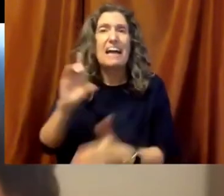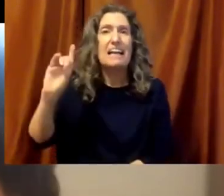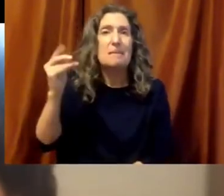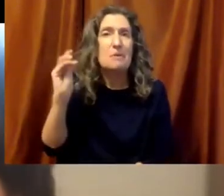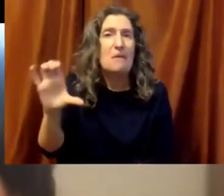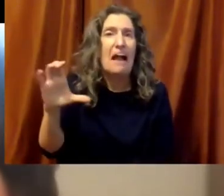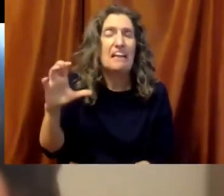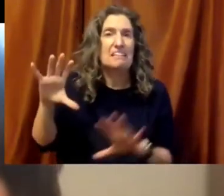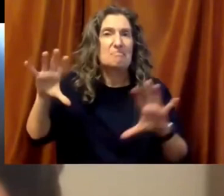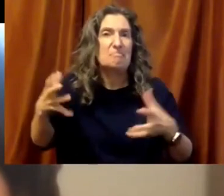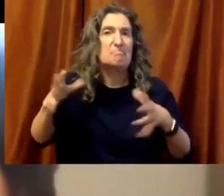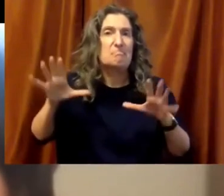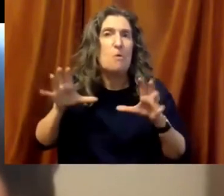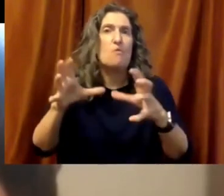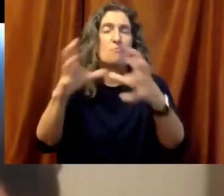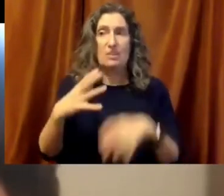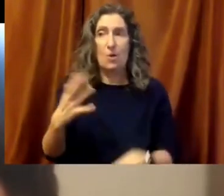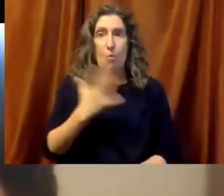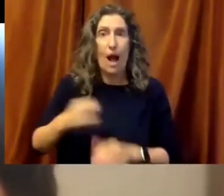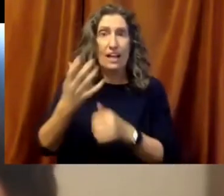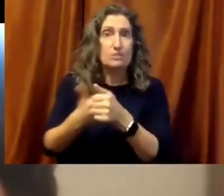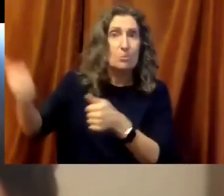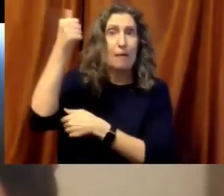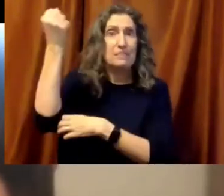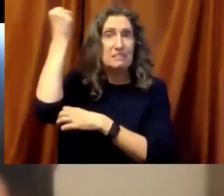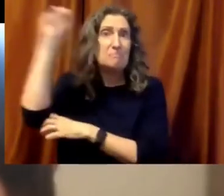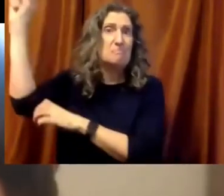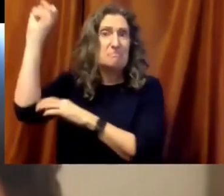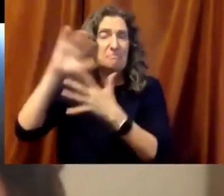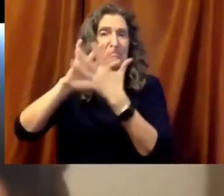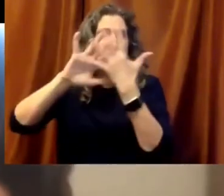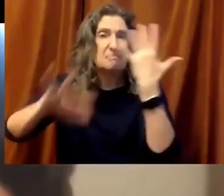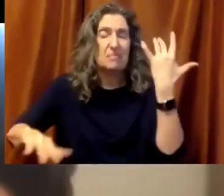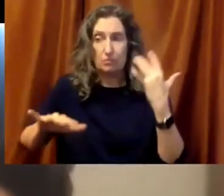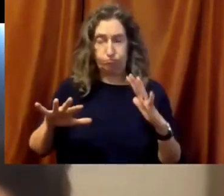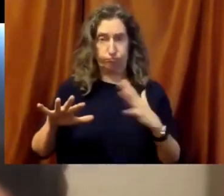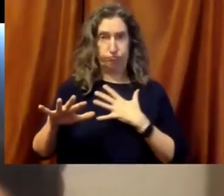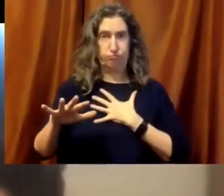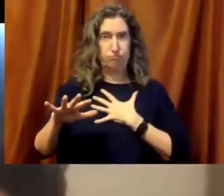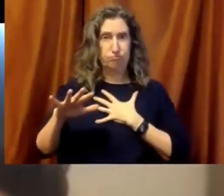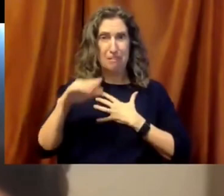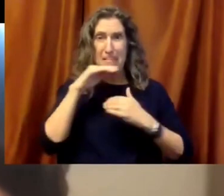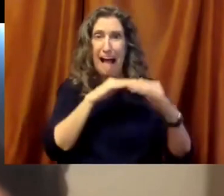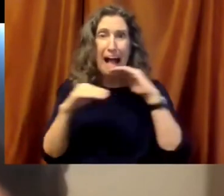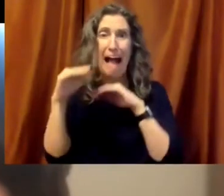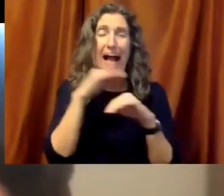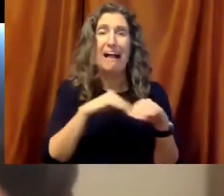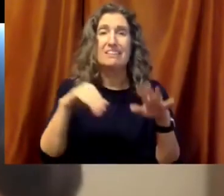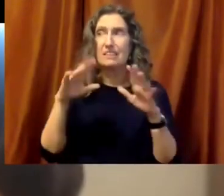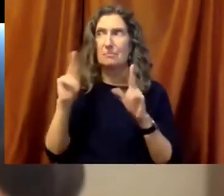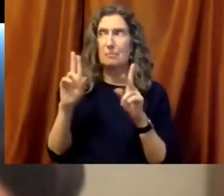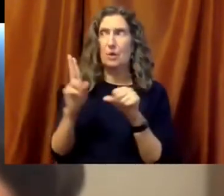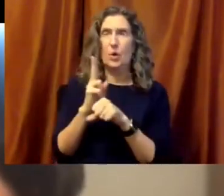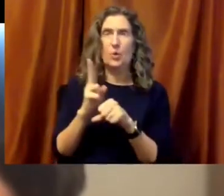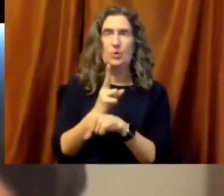authoritarianism, white nationalism, a lot of diverse organizations and individuals who are